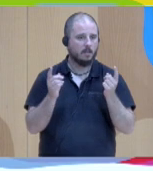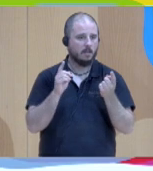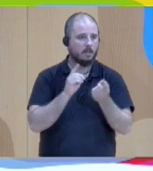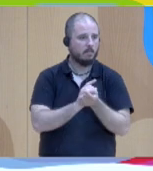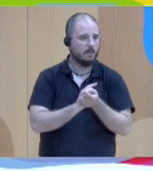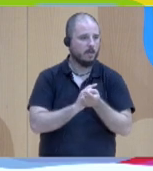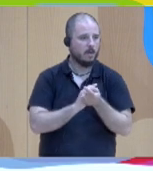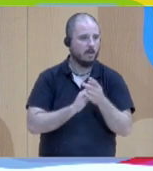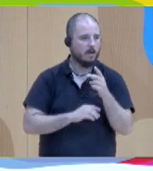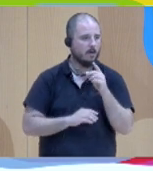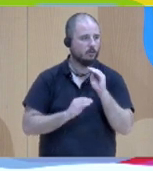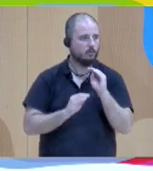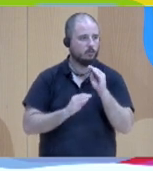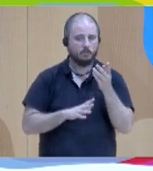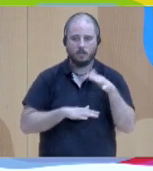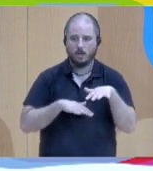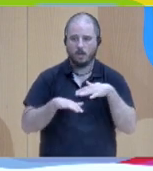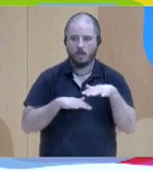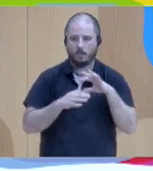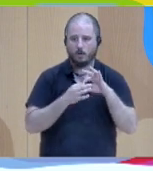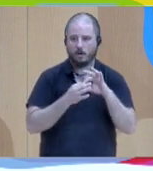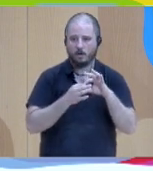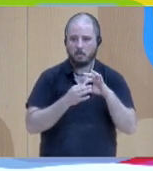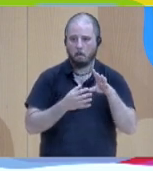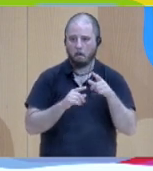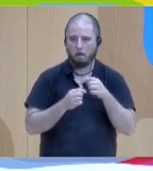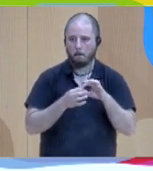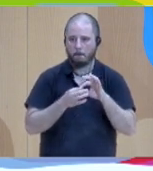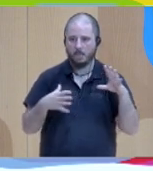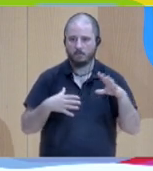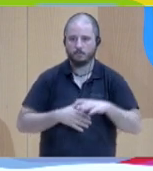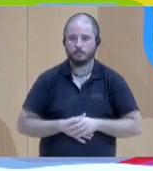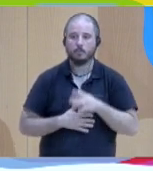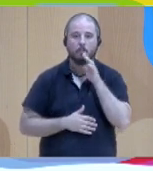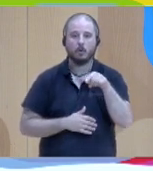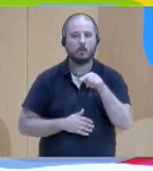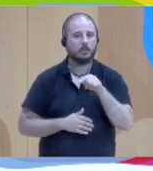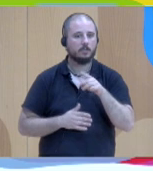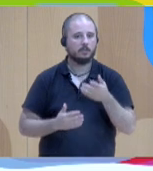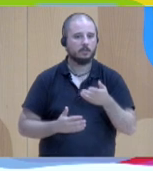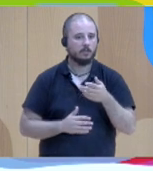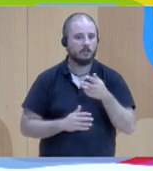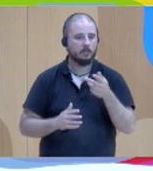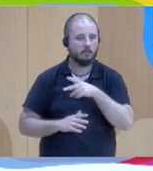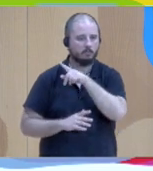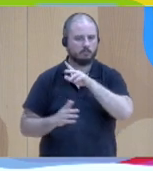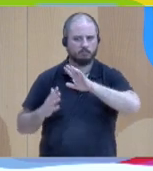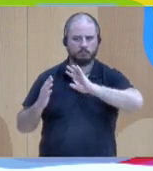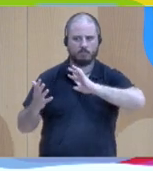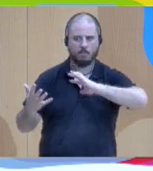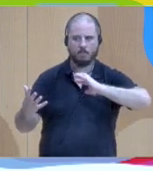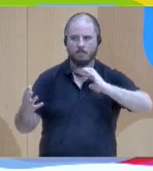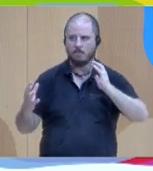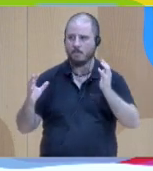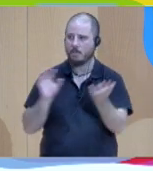in your relationships so this is the huge change that we need to make the only thing